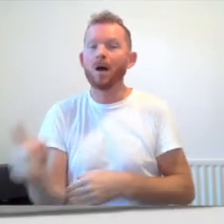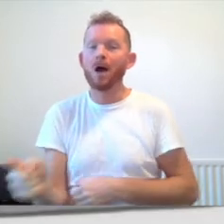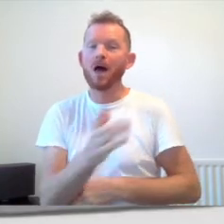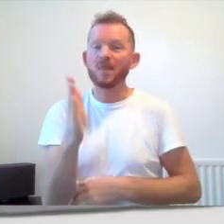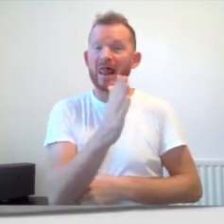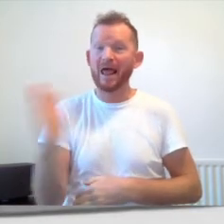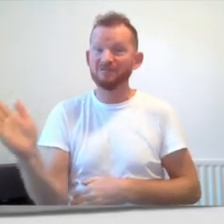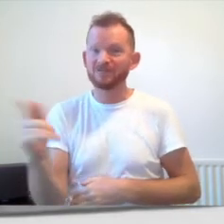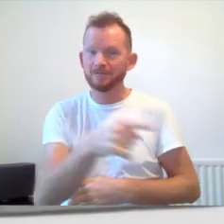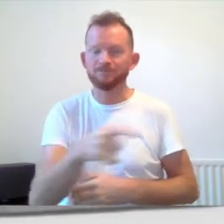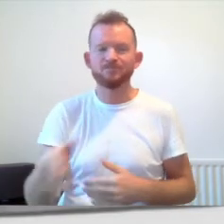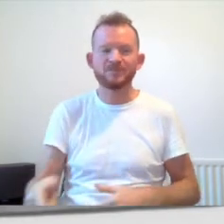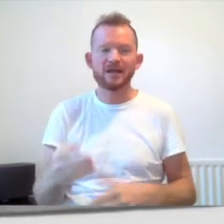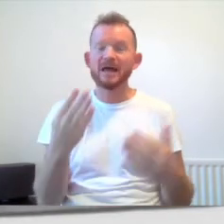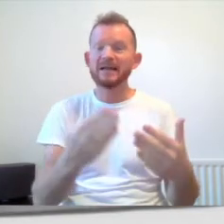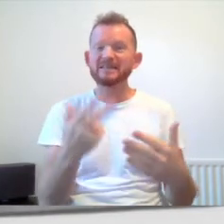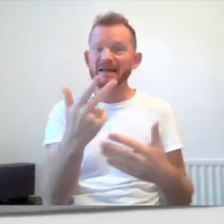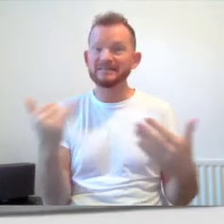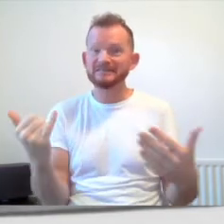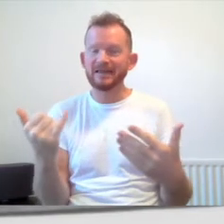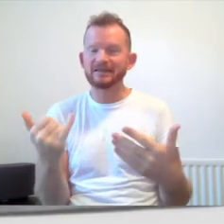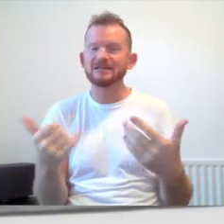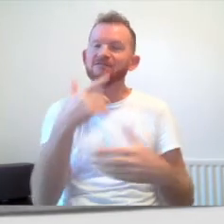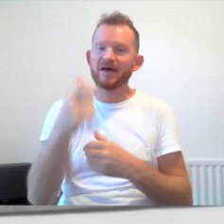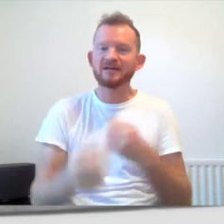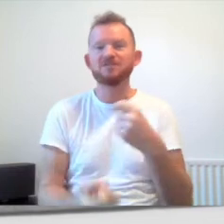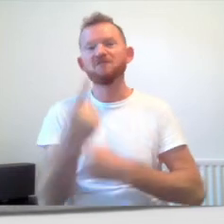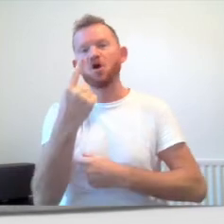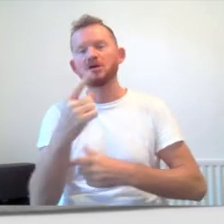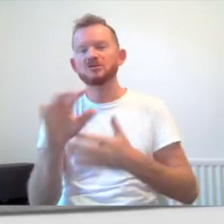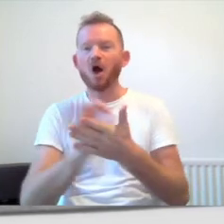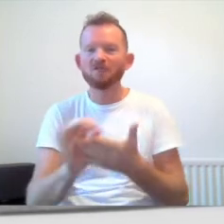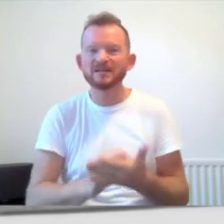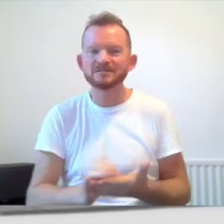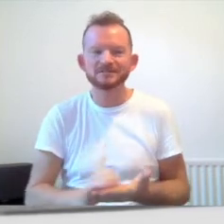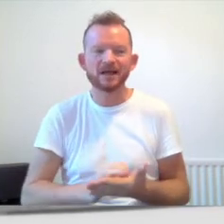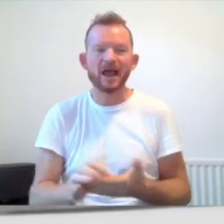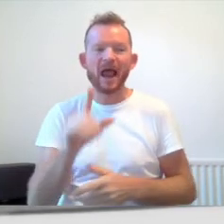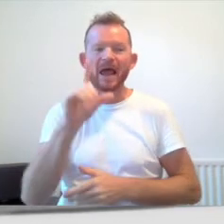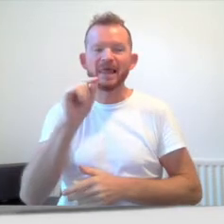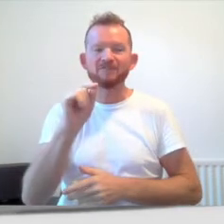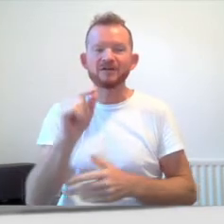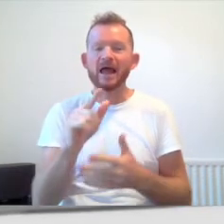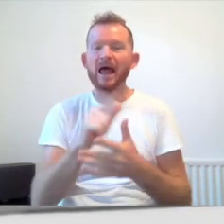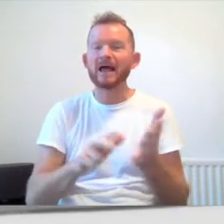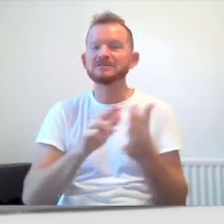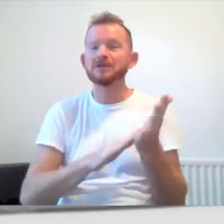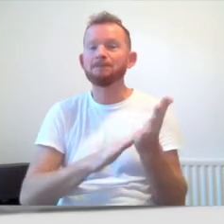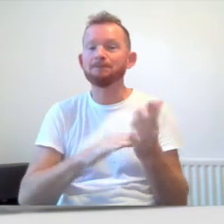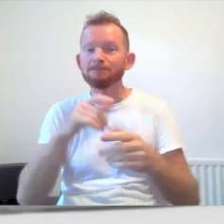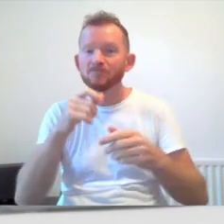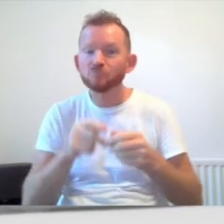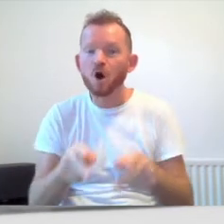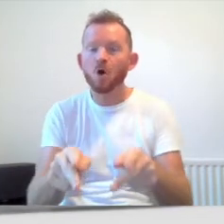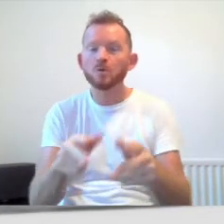1986 saw GMCDP find its first office on 11 Ansem Road, Manchester. The